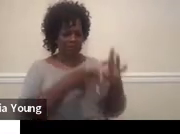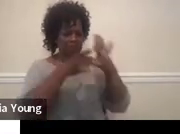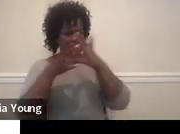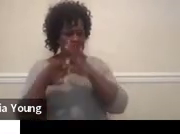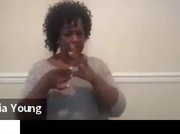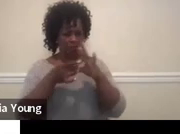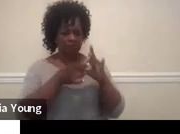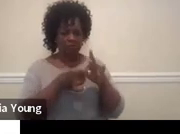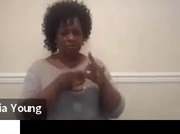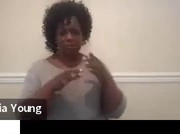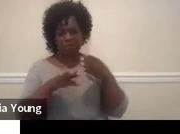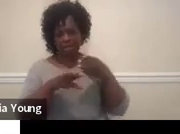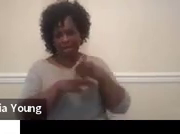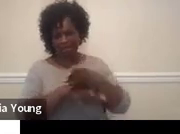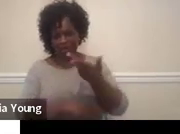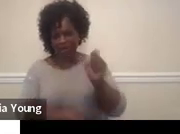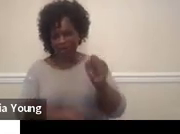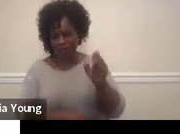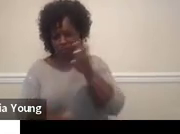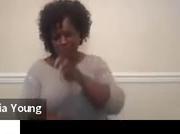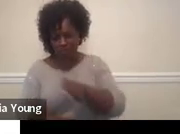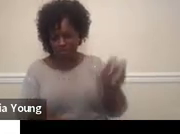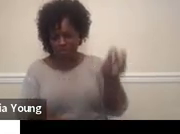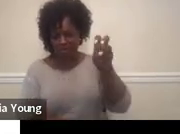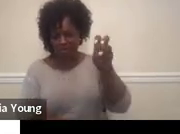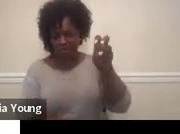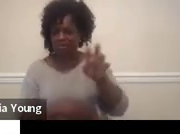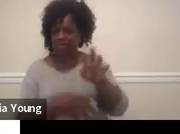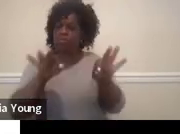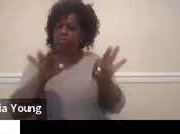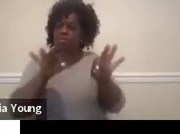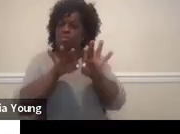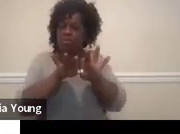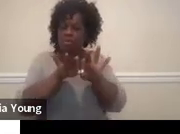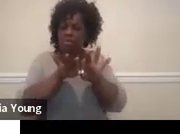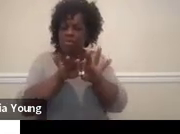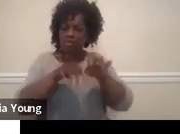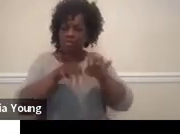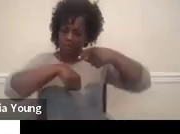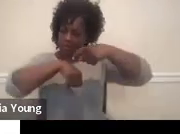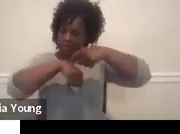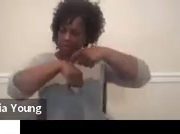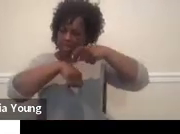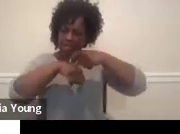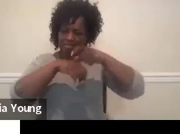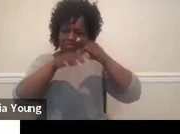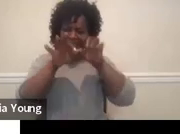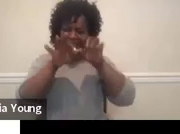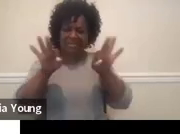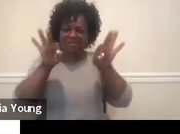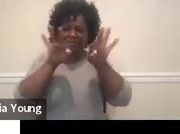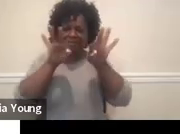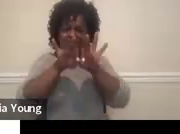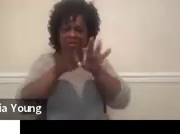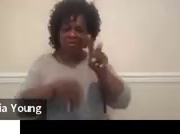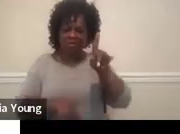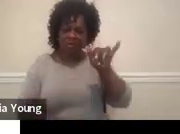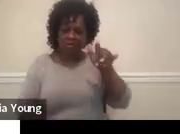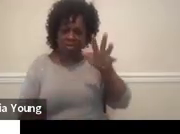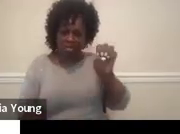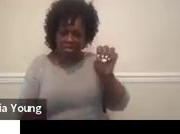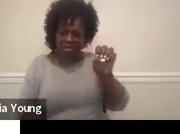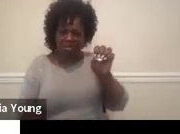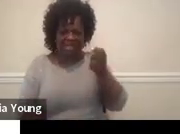post-secondary transition. You want to use, your time is so valuable and there's so little of it